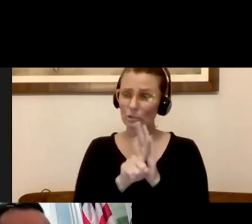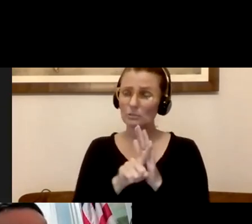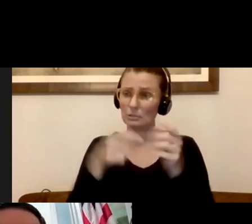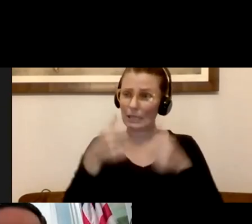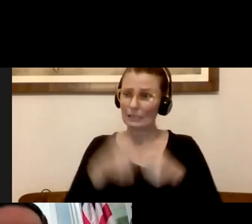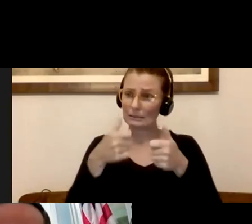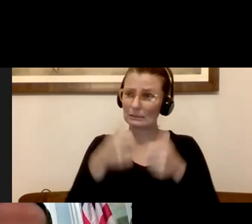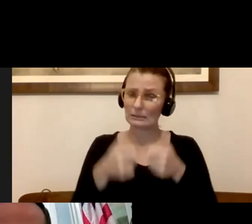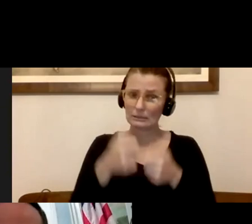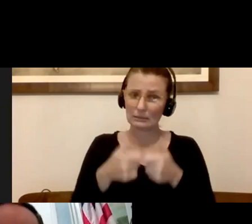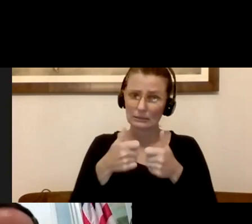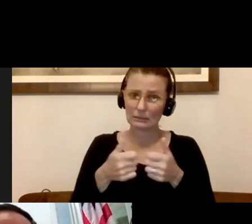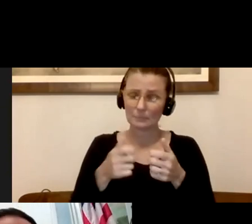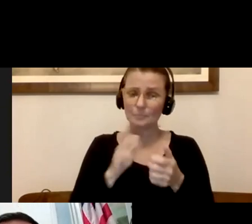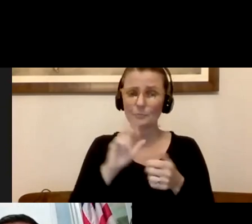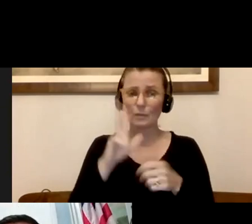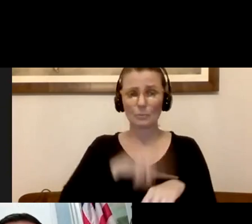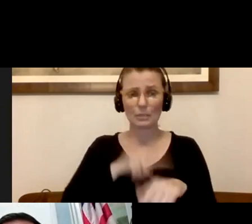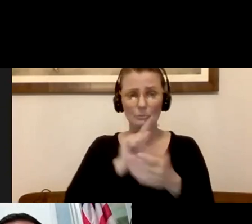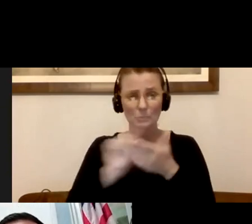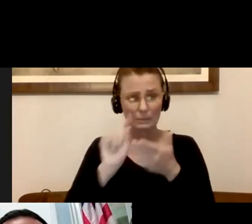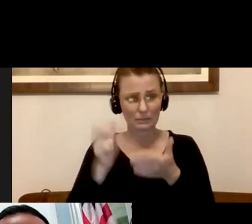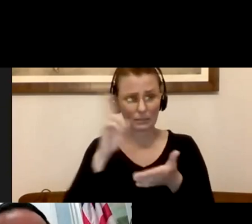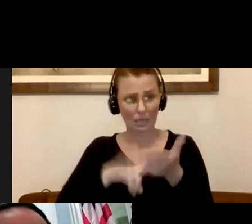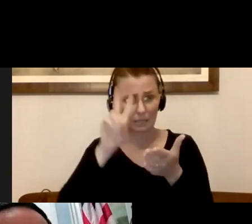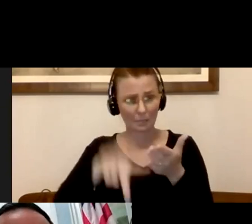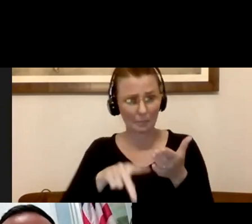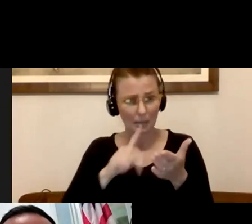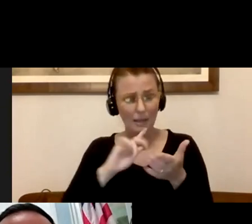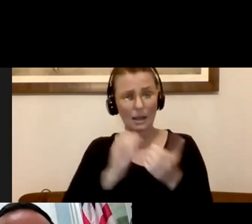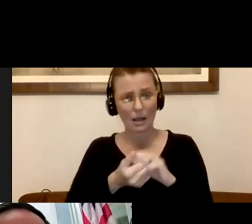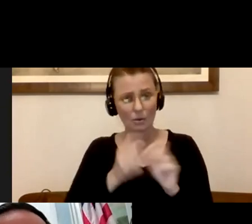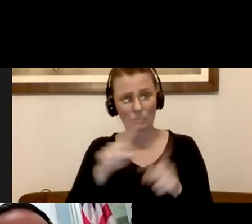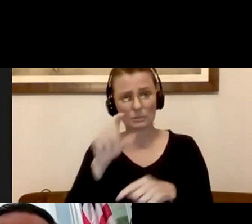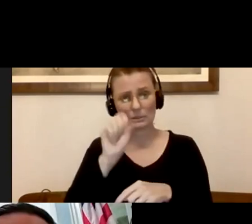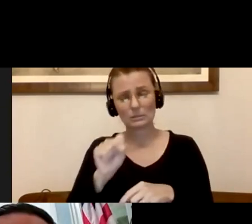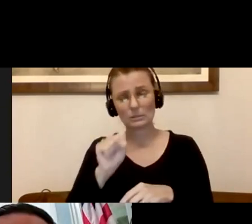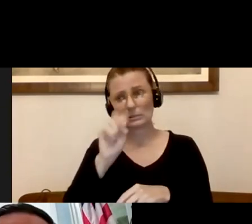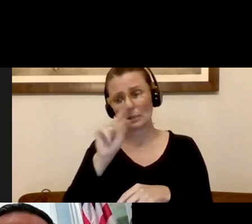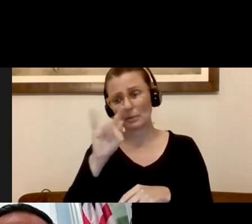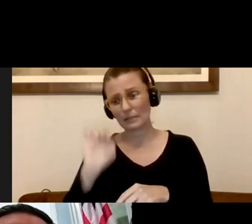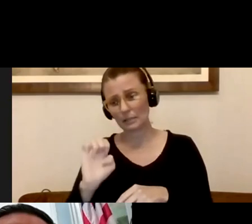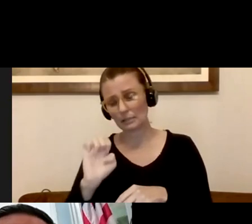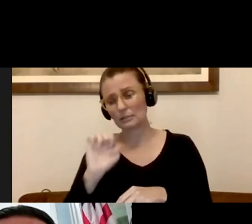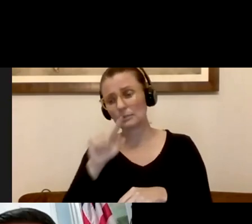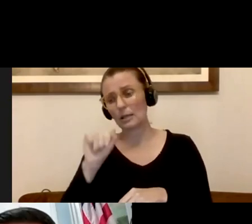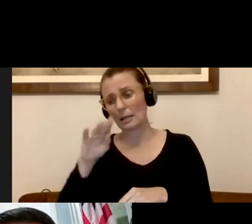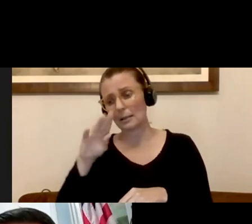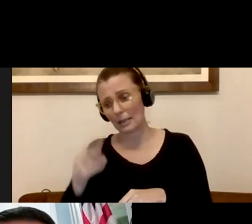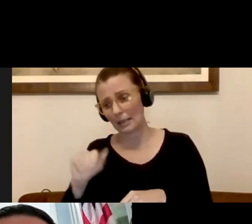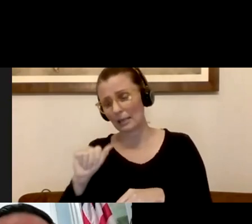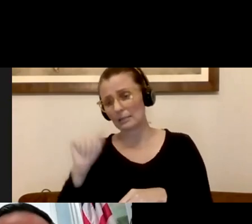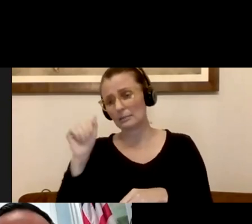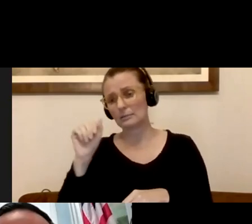three times a week. You can sign up by going to SomervilleMA.gov slash alerts.